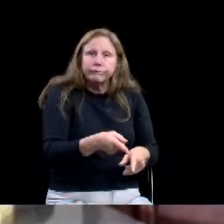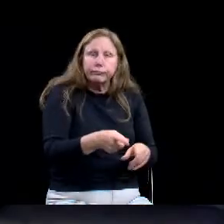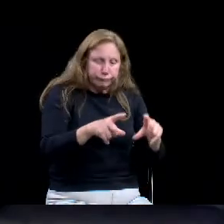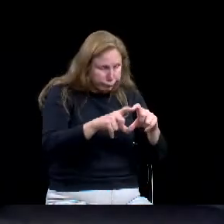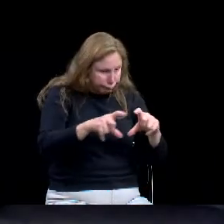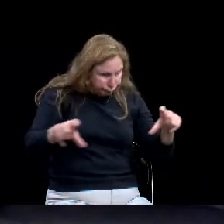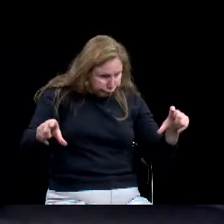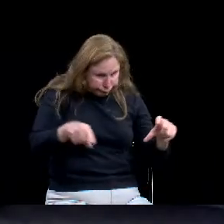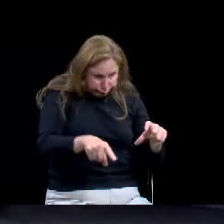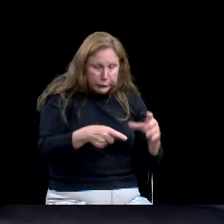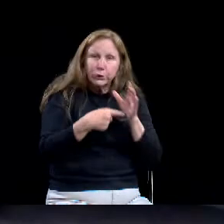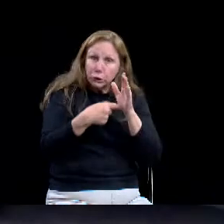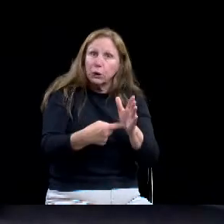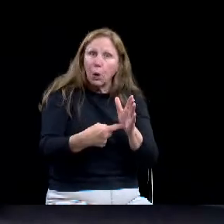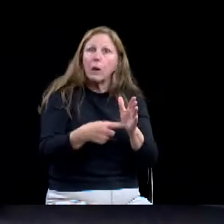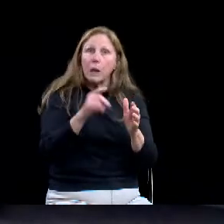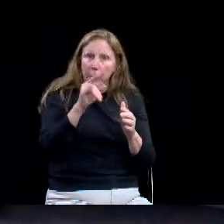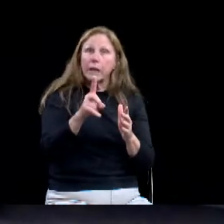Thank you so much.